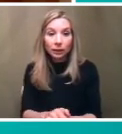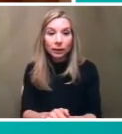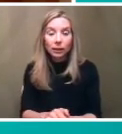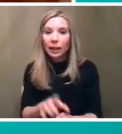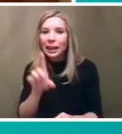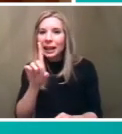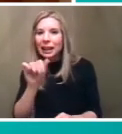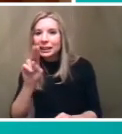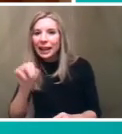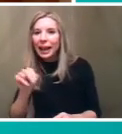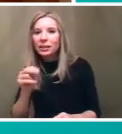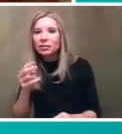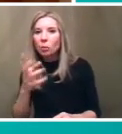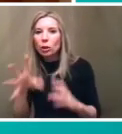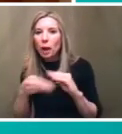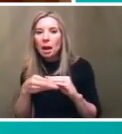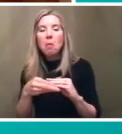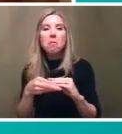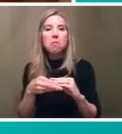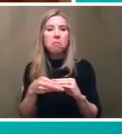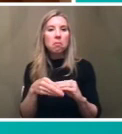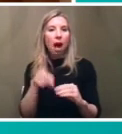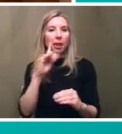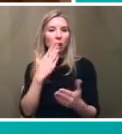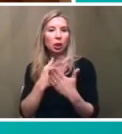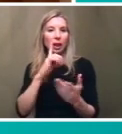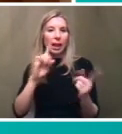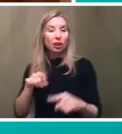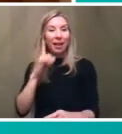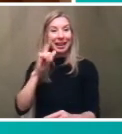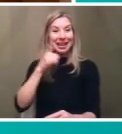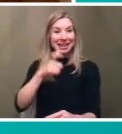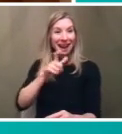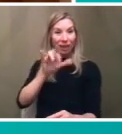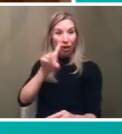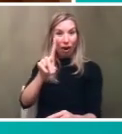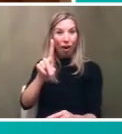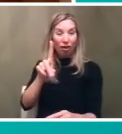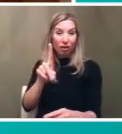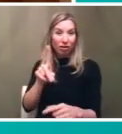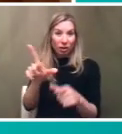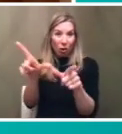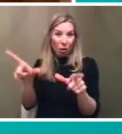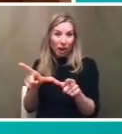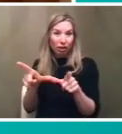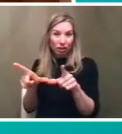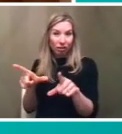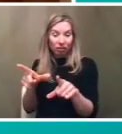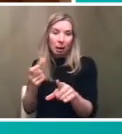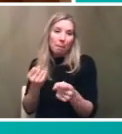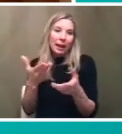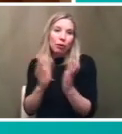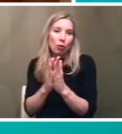you want to uh i think that's a good answer i mean i think the navy yard is is a is a location you know that we've gotten a lot of requests